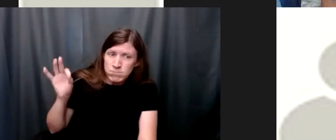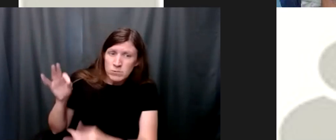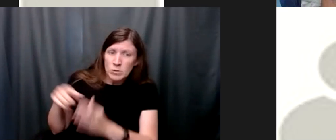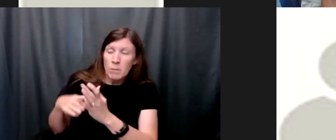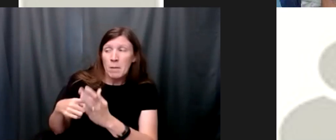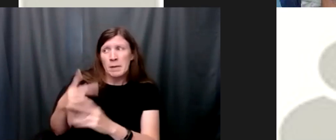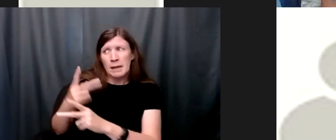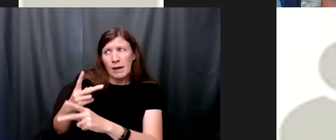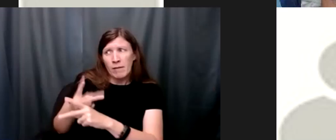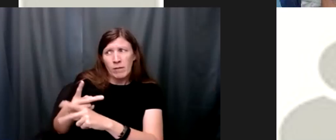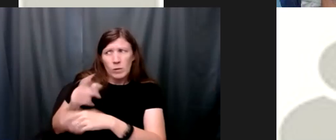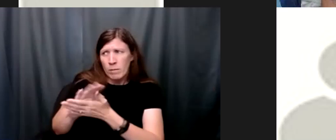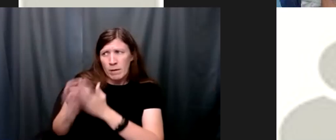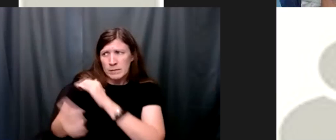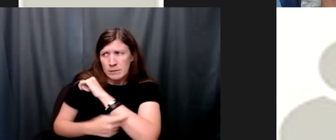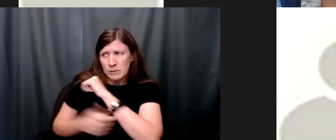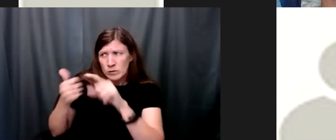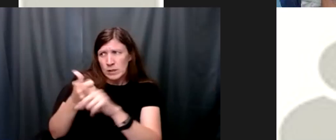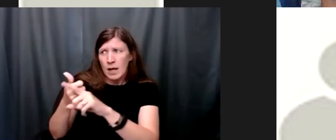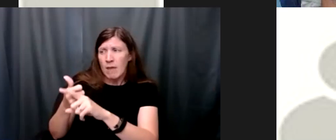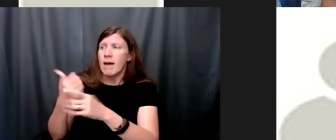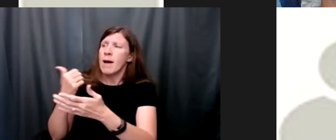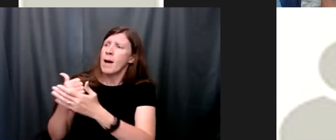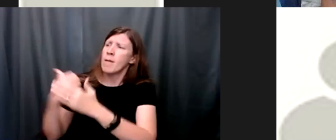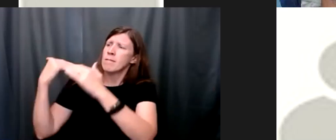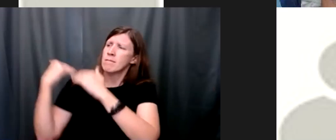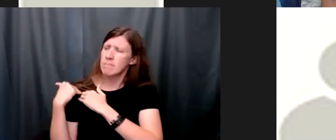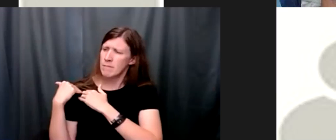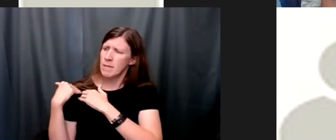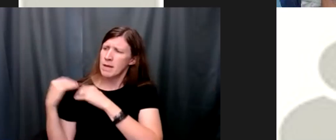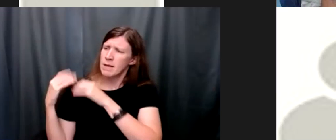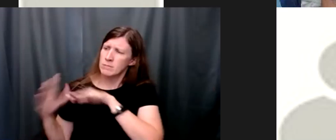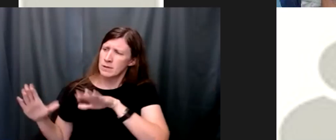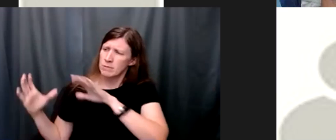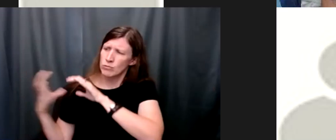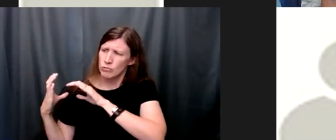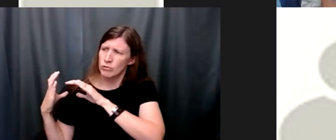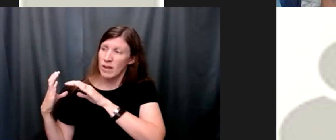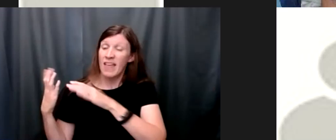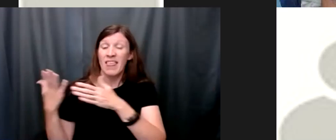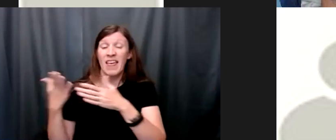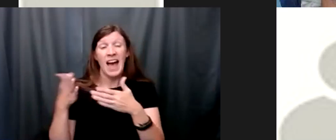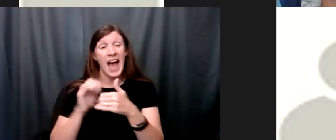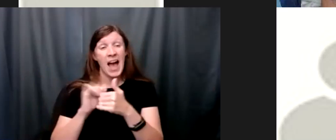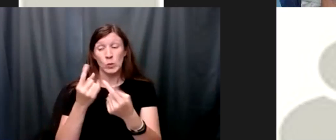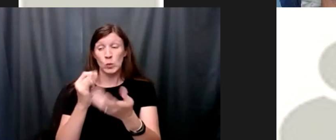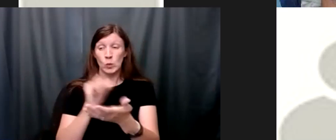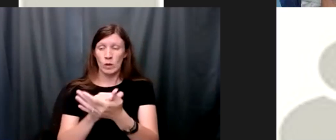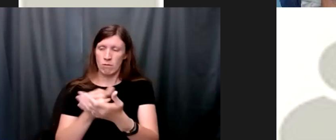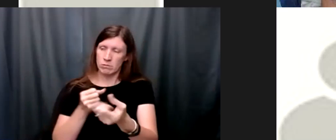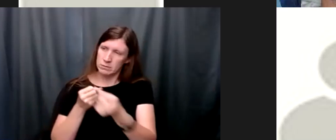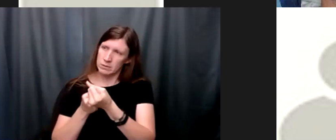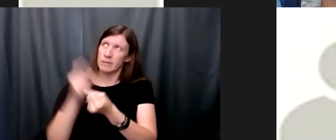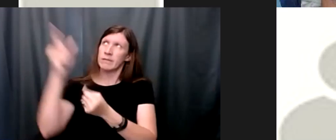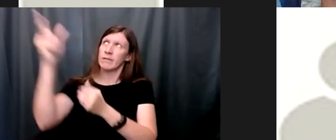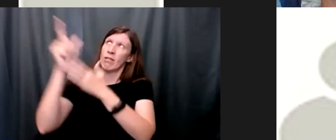carry each other's burdens and in this way you will fulfill the law of christ maybe your next step is trying